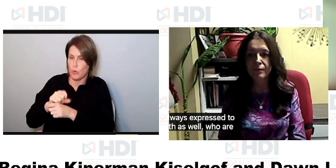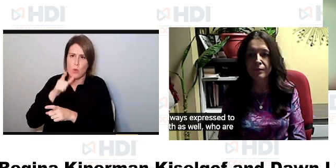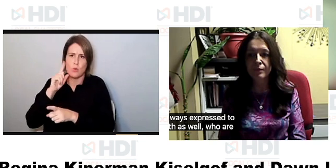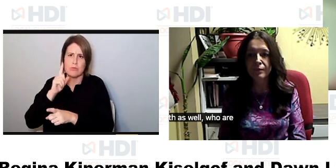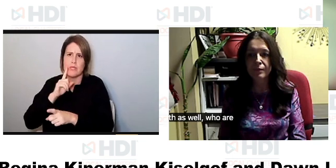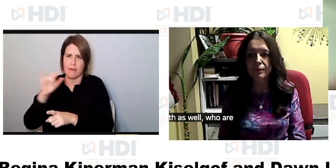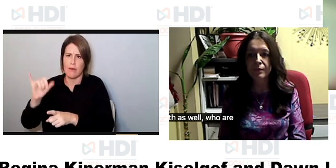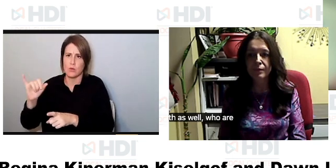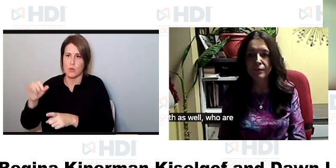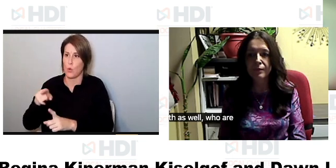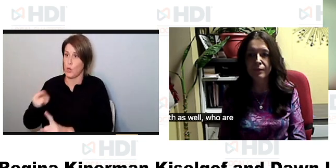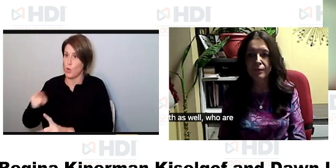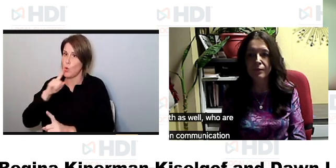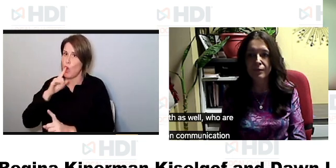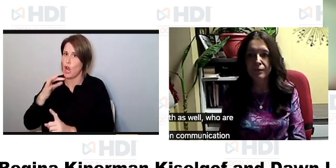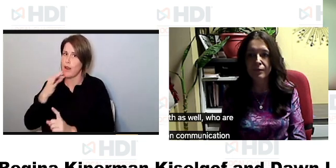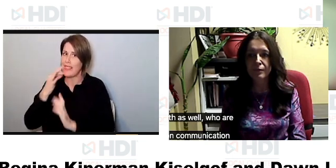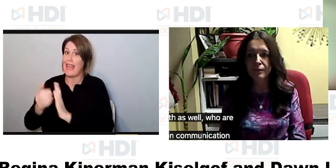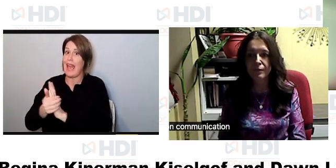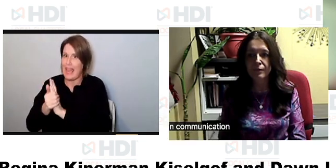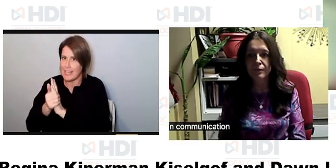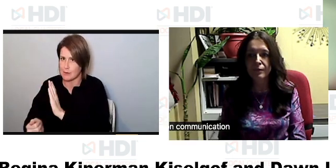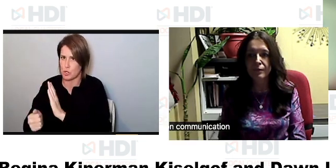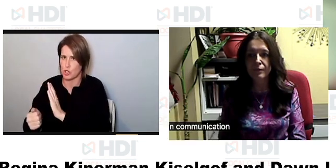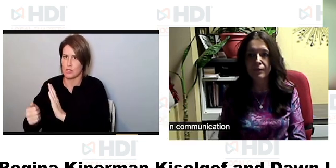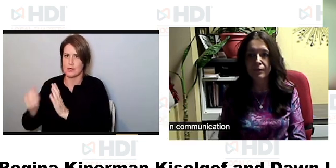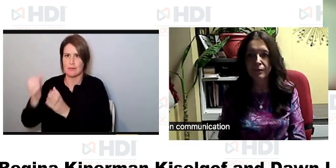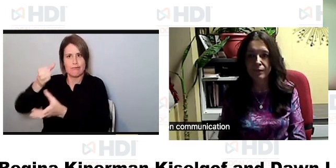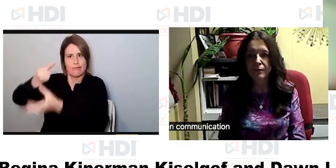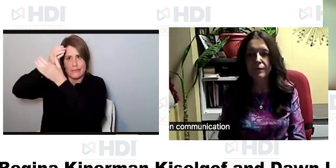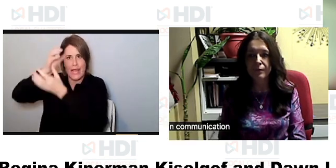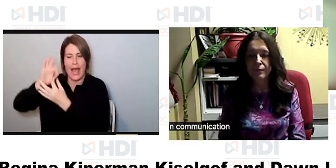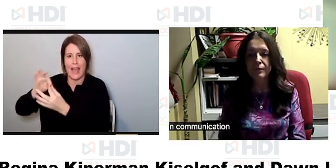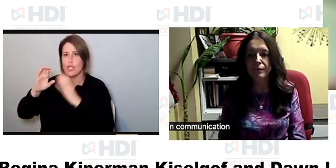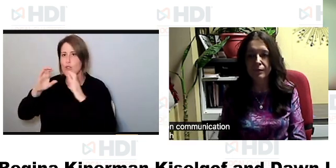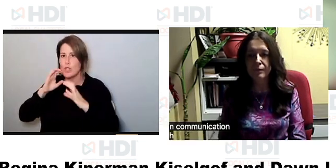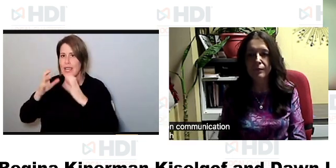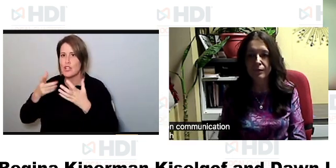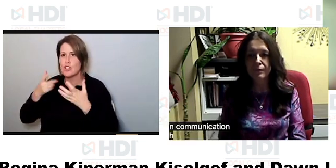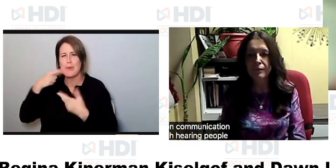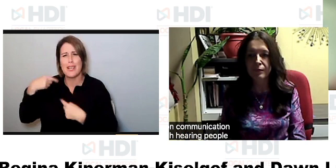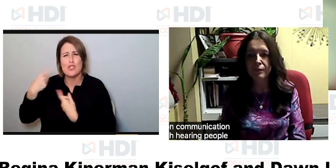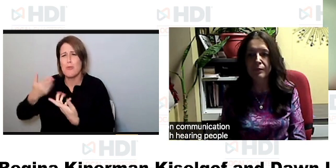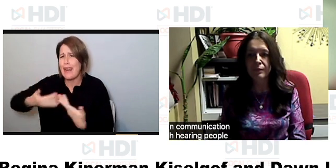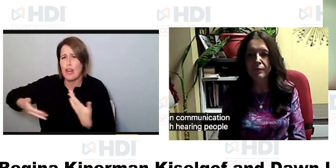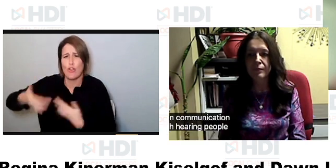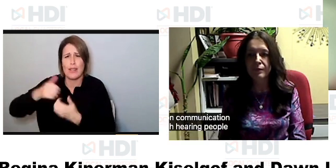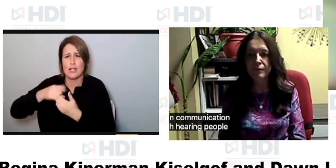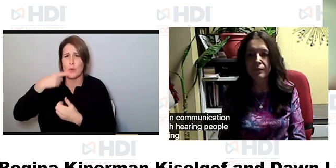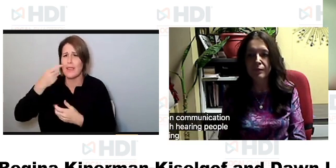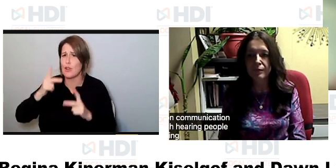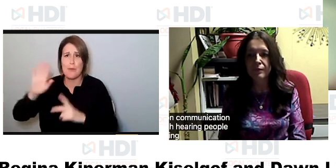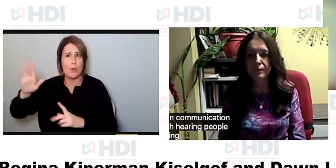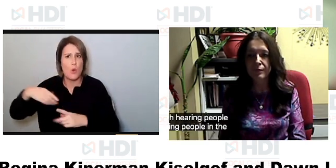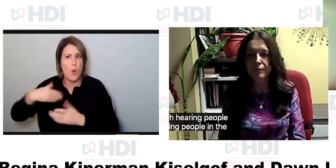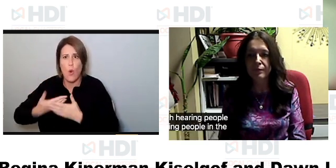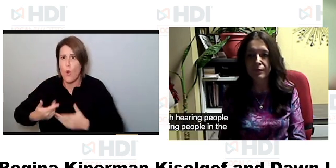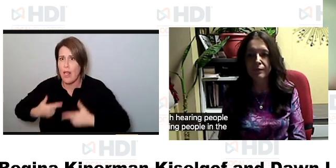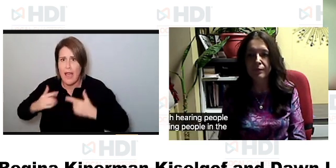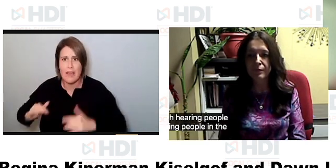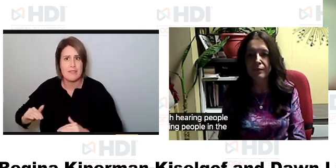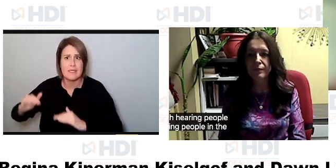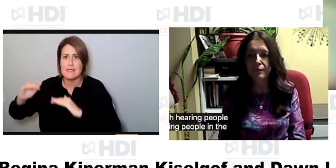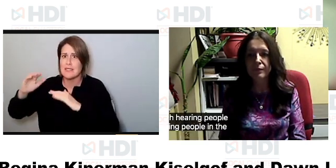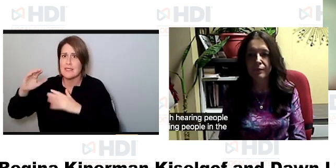experts on communication because they have been interacting with hearing people their whole lives and the hearing people in the workplace they meet